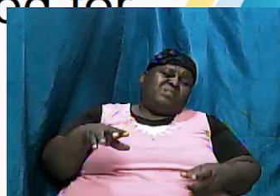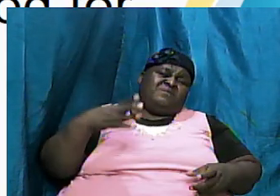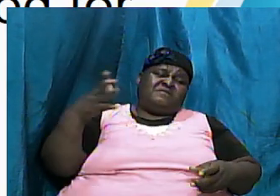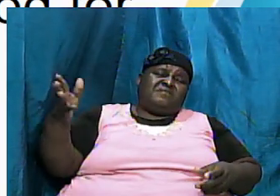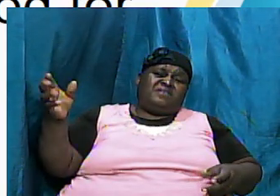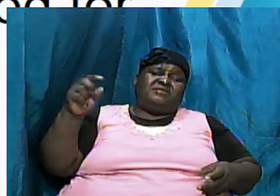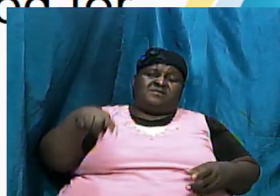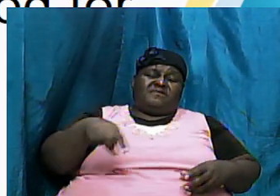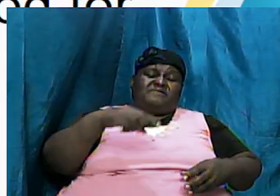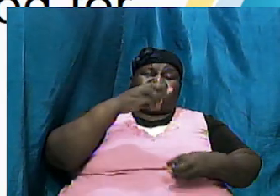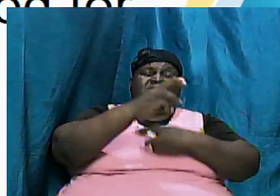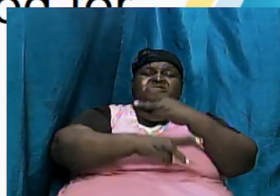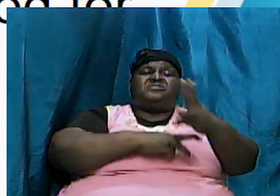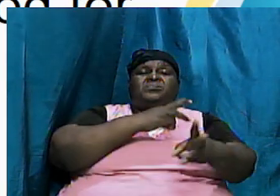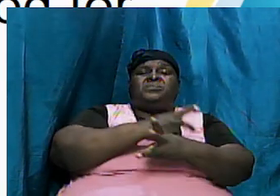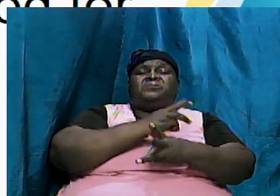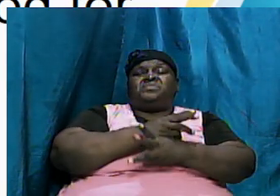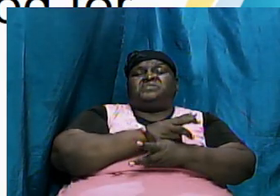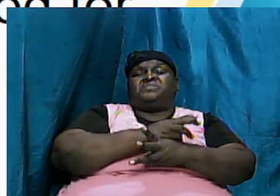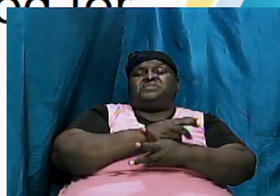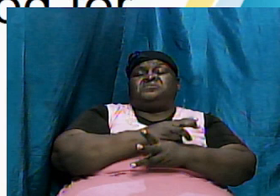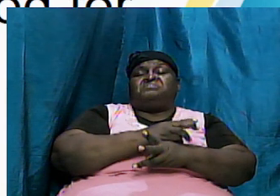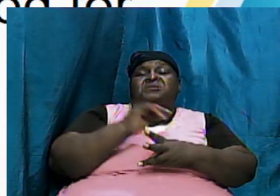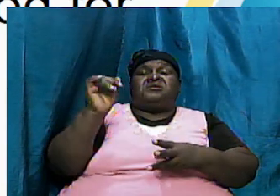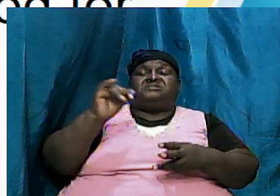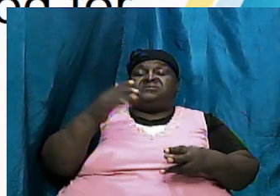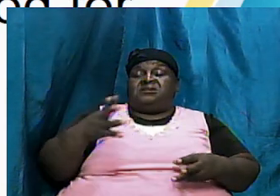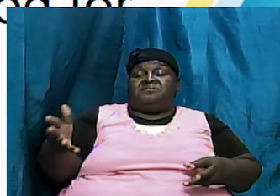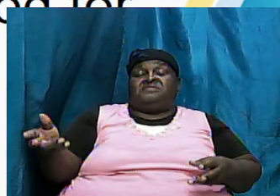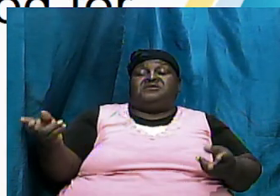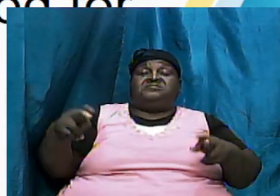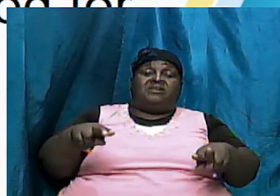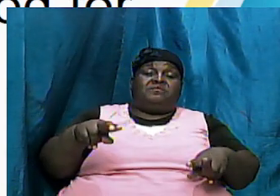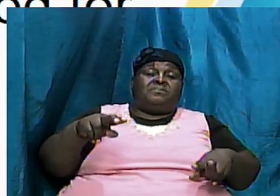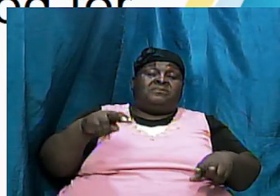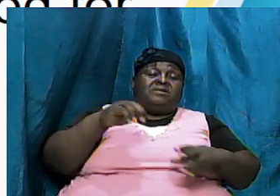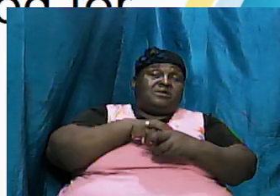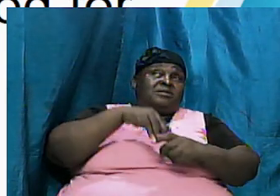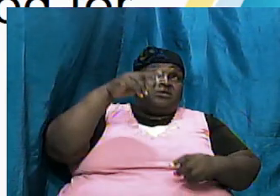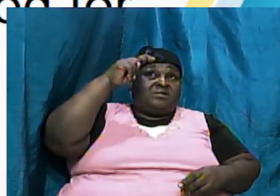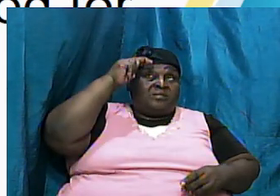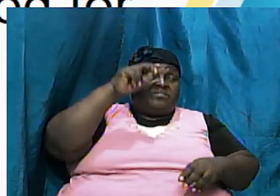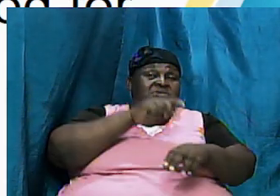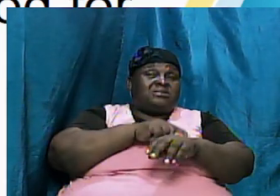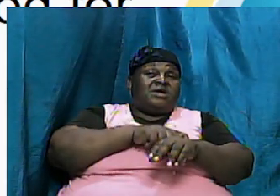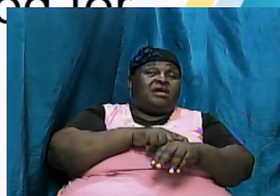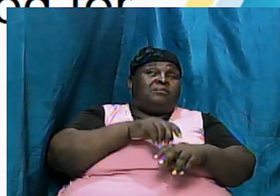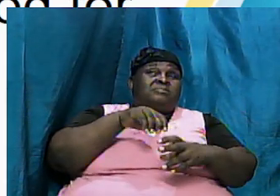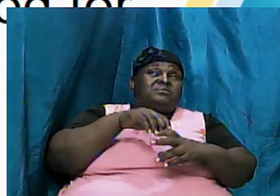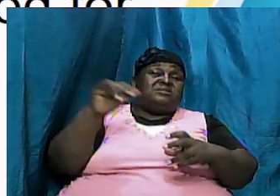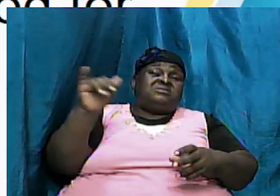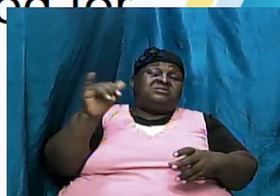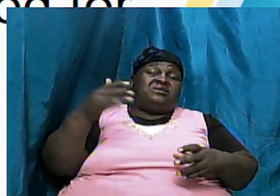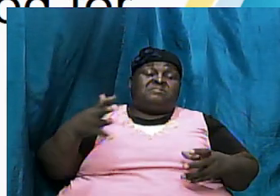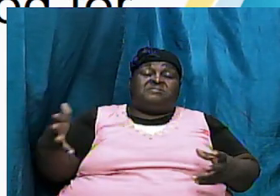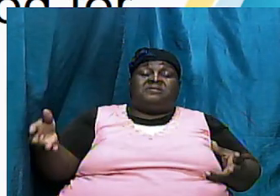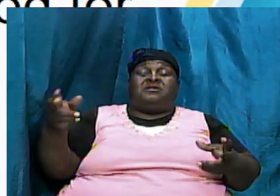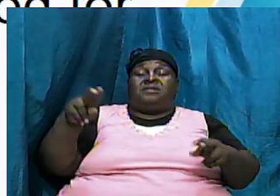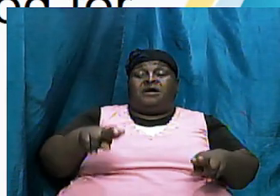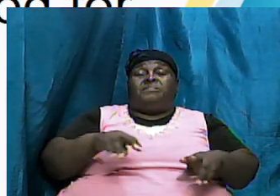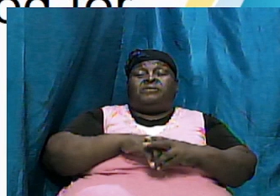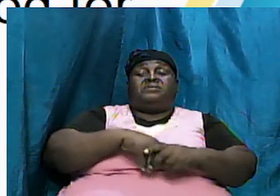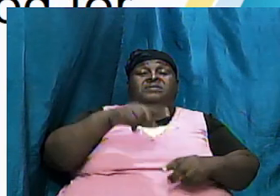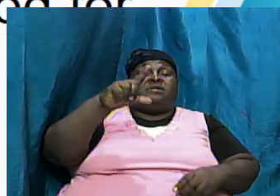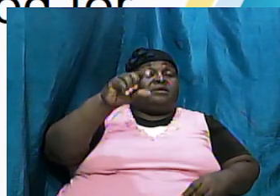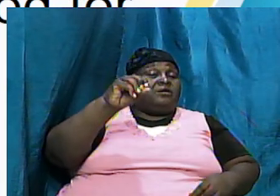this life the same thing happened in Noah's time the same thing happened in Lot's time the same thing that we